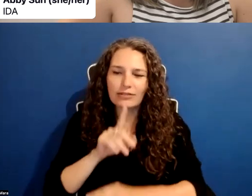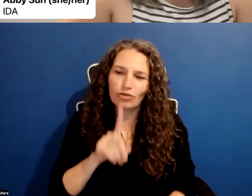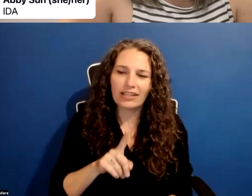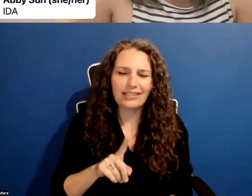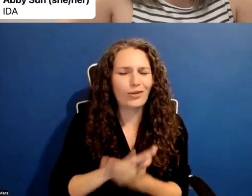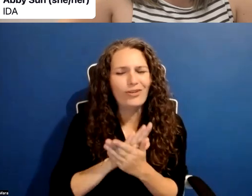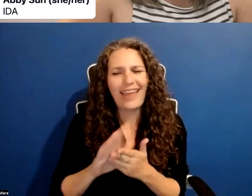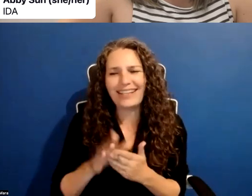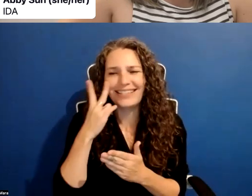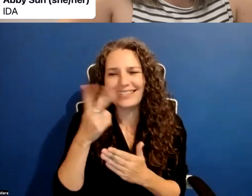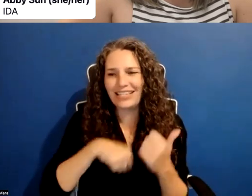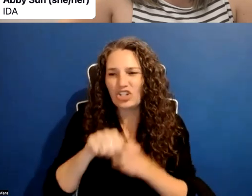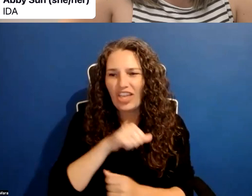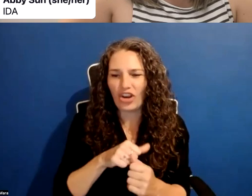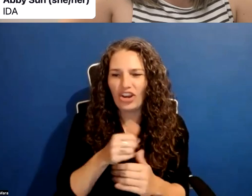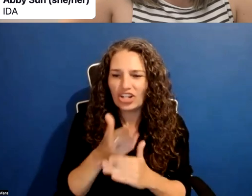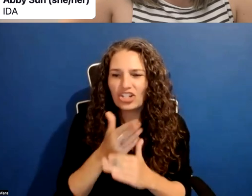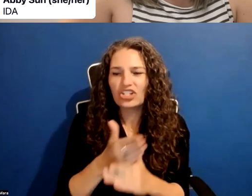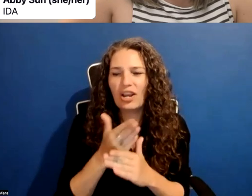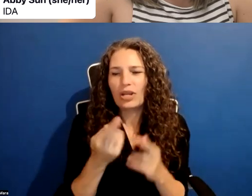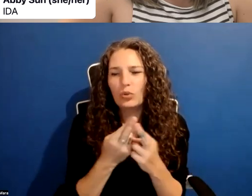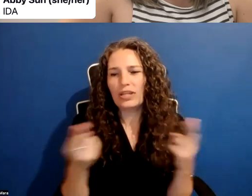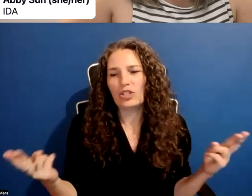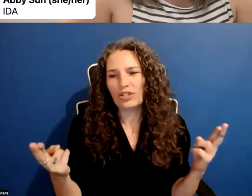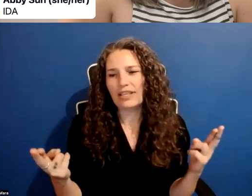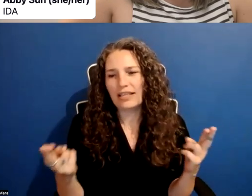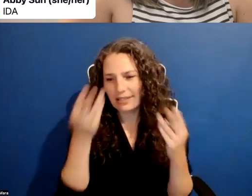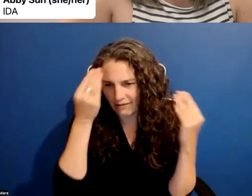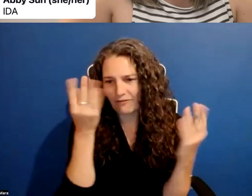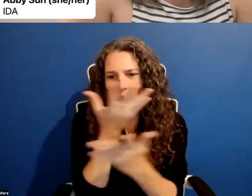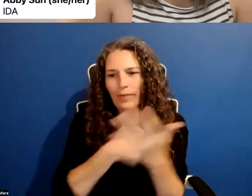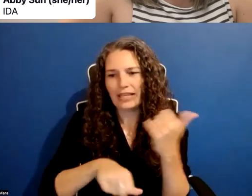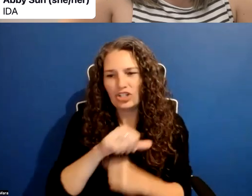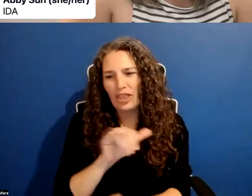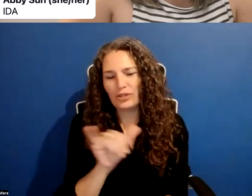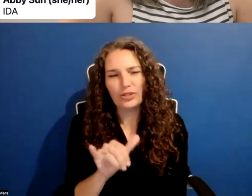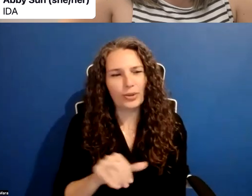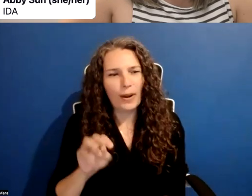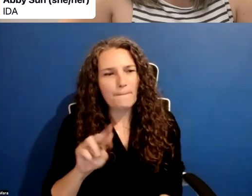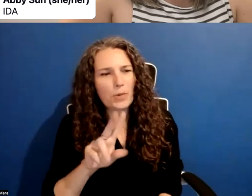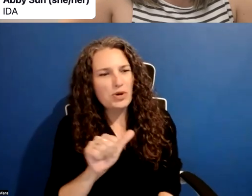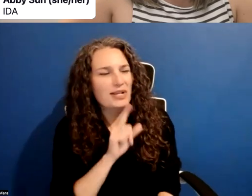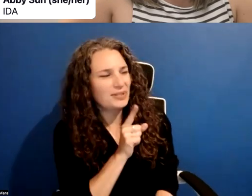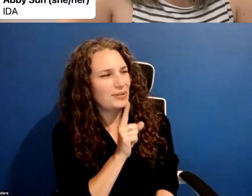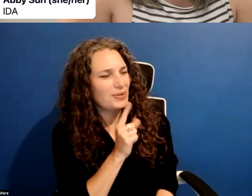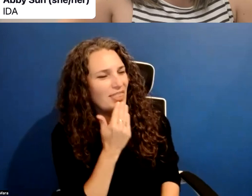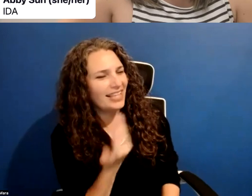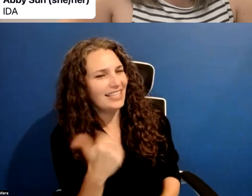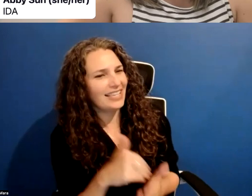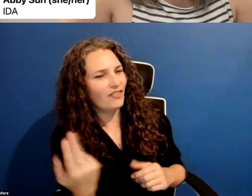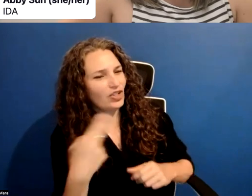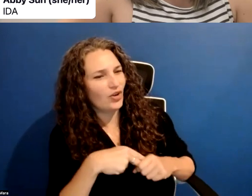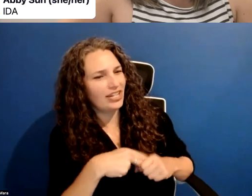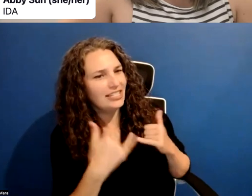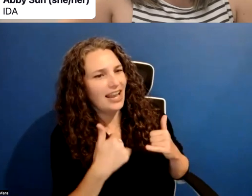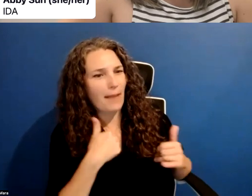sharing and information sharing. It's true. Thanks everyone for joining us today. I'm really excited